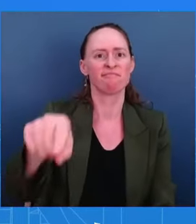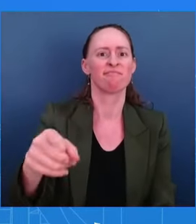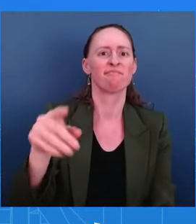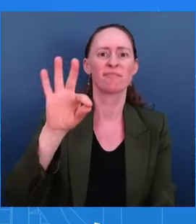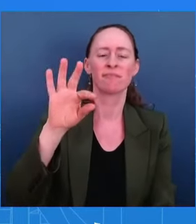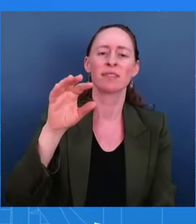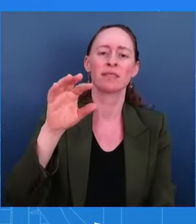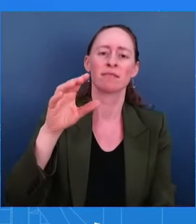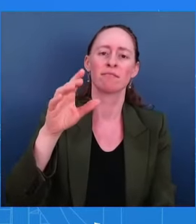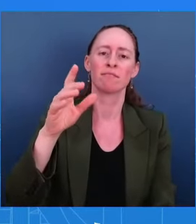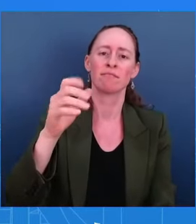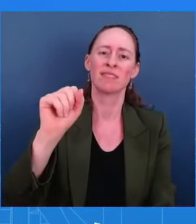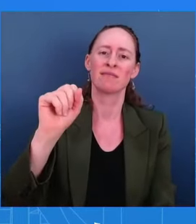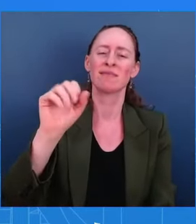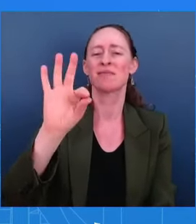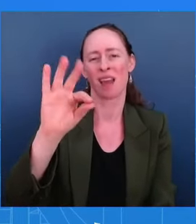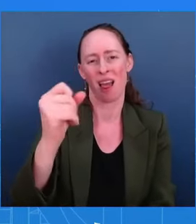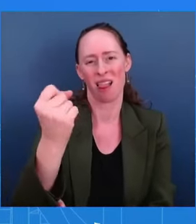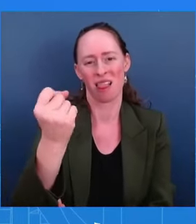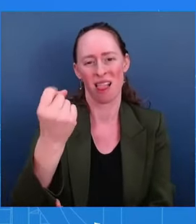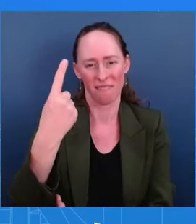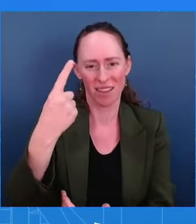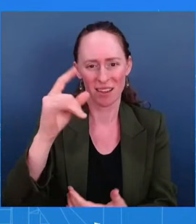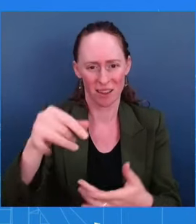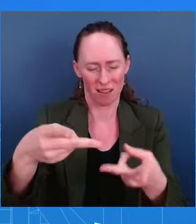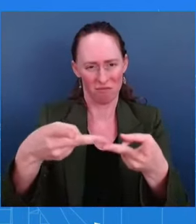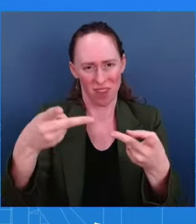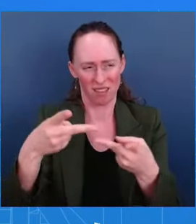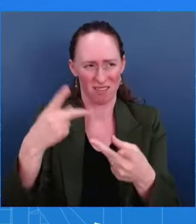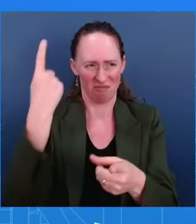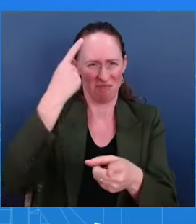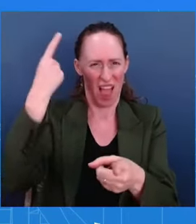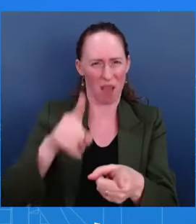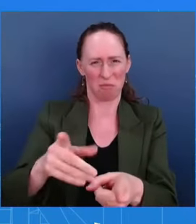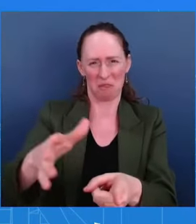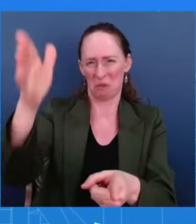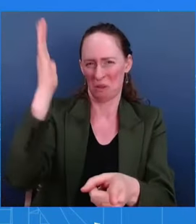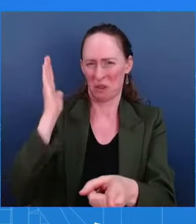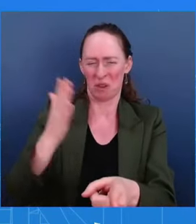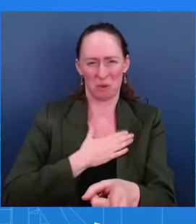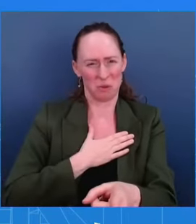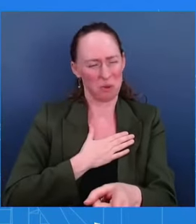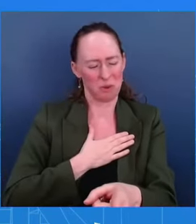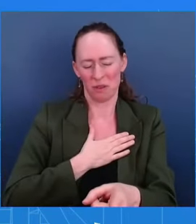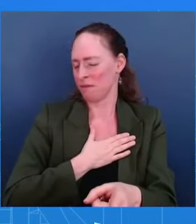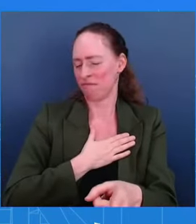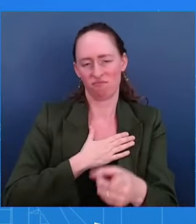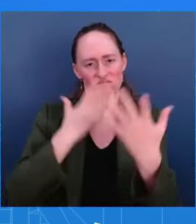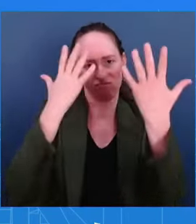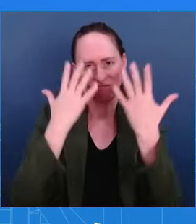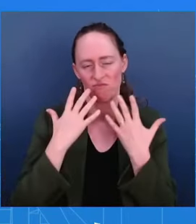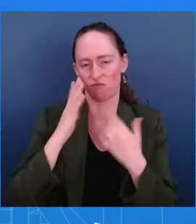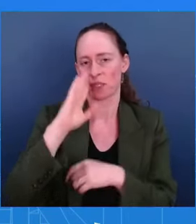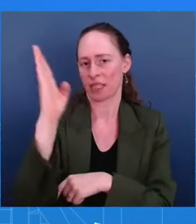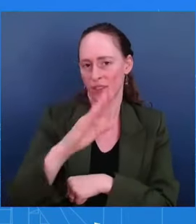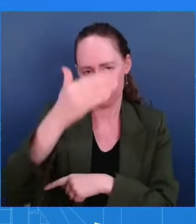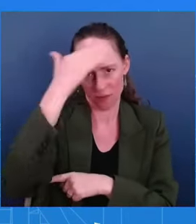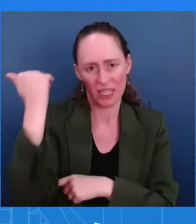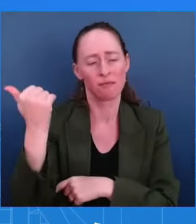someone who certainly never forgets and always honors those that we lost and will continue to do so. And